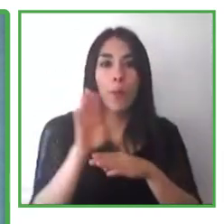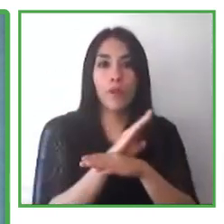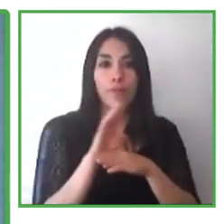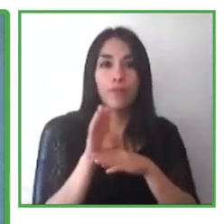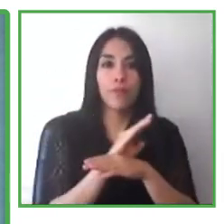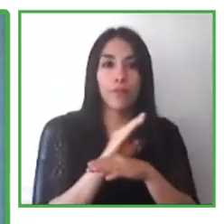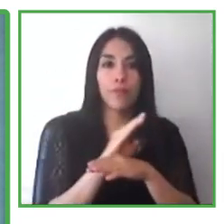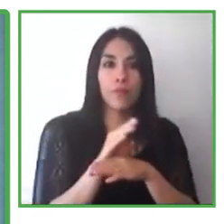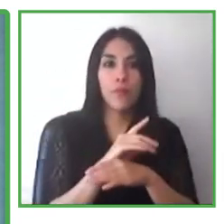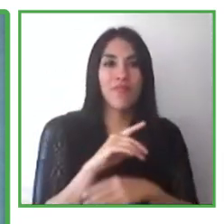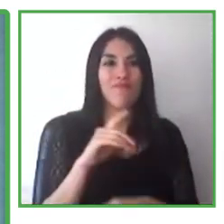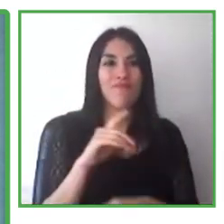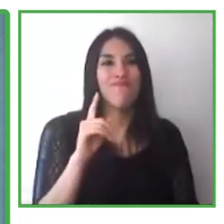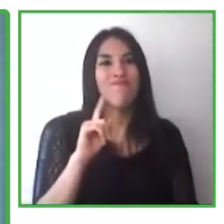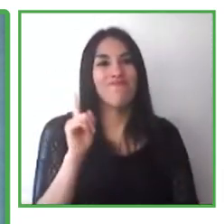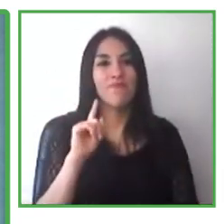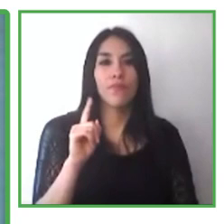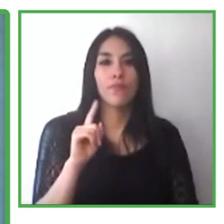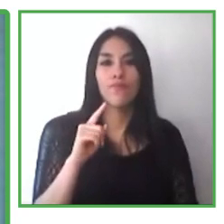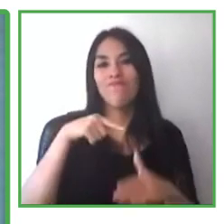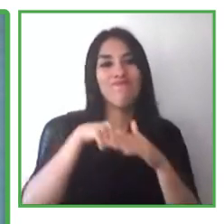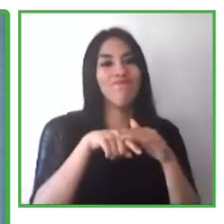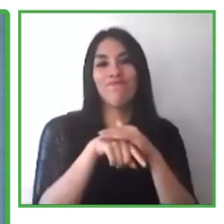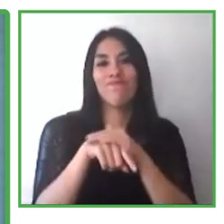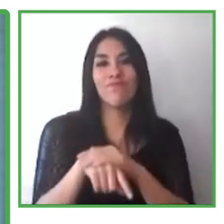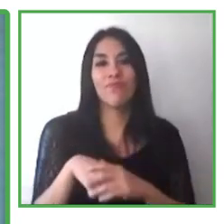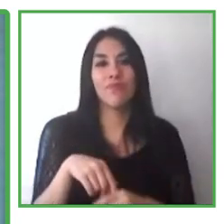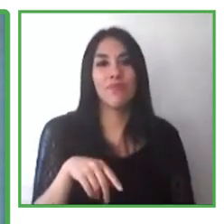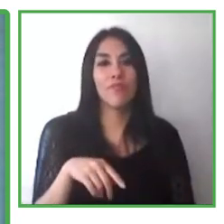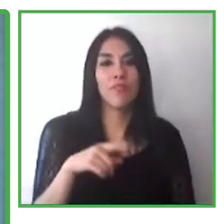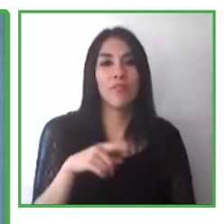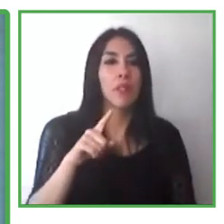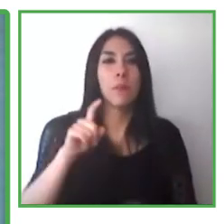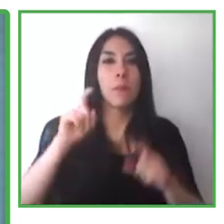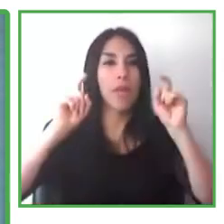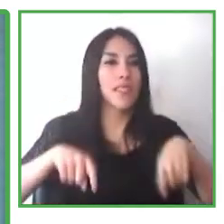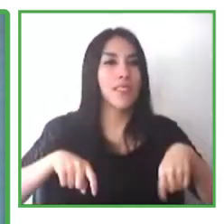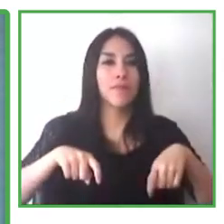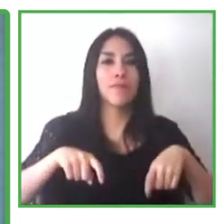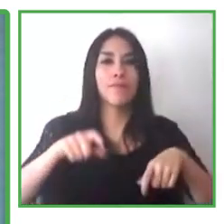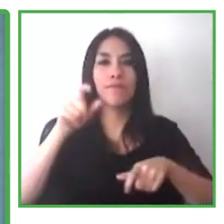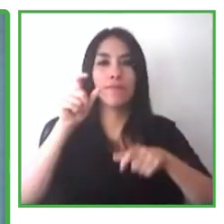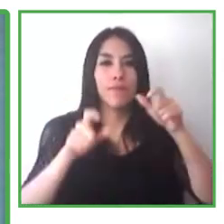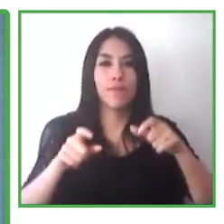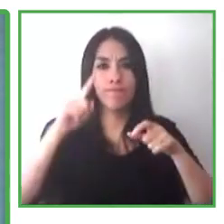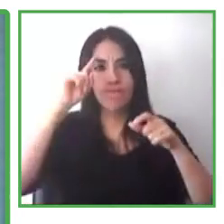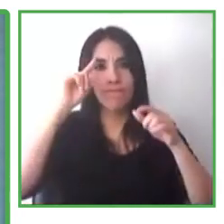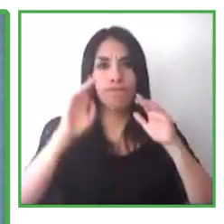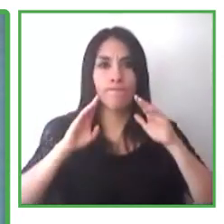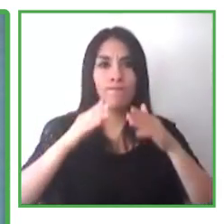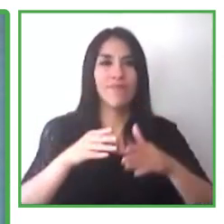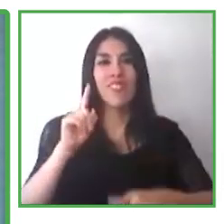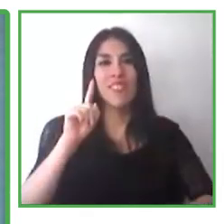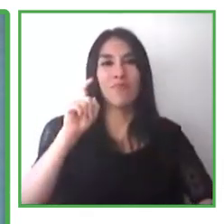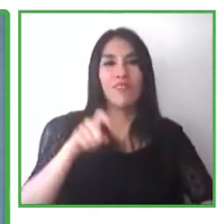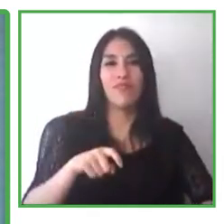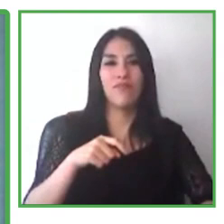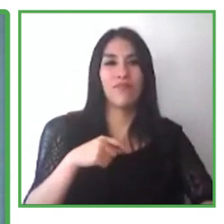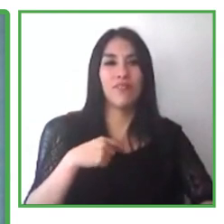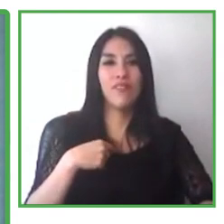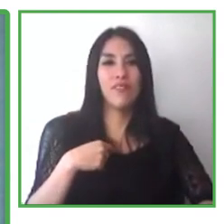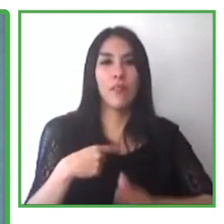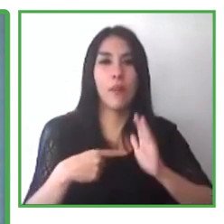Just to give you an example, you have to sell yourself during an interview,